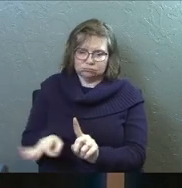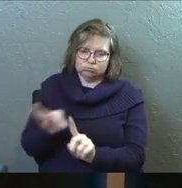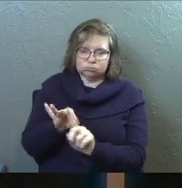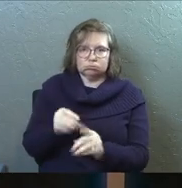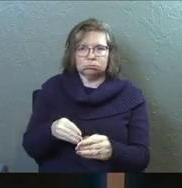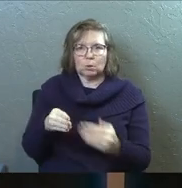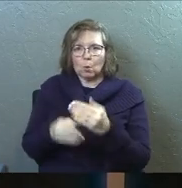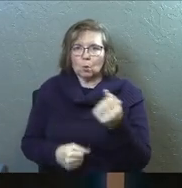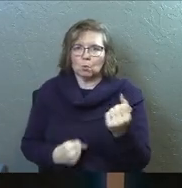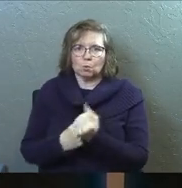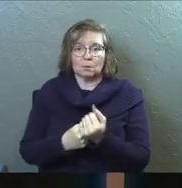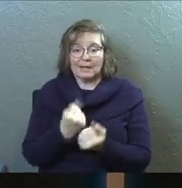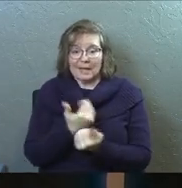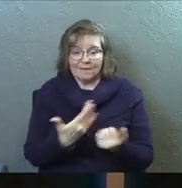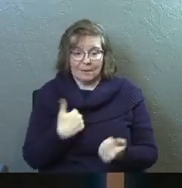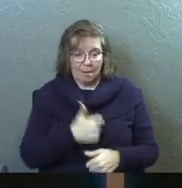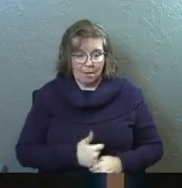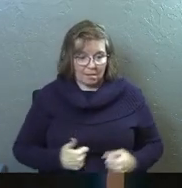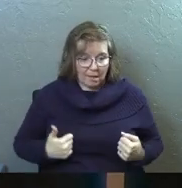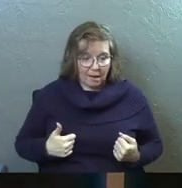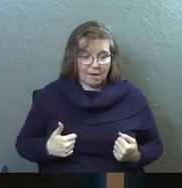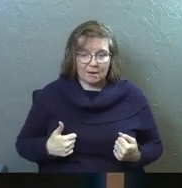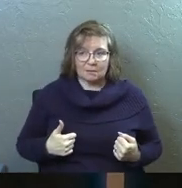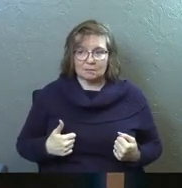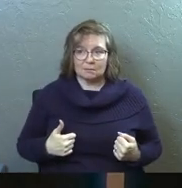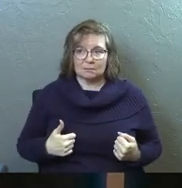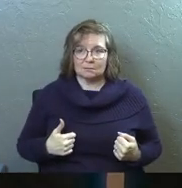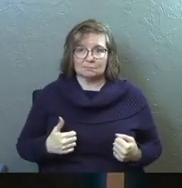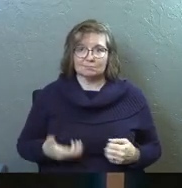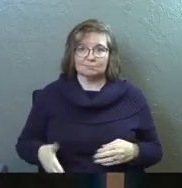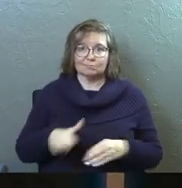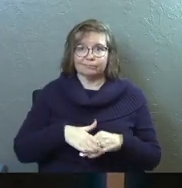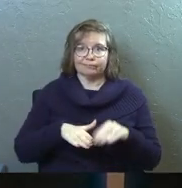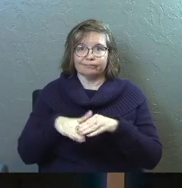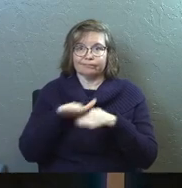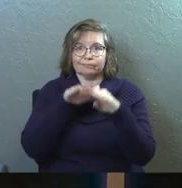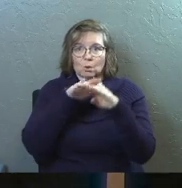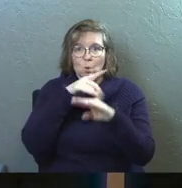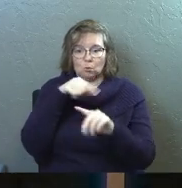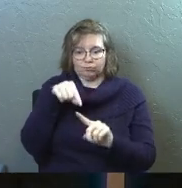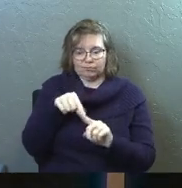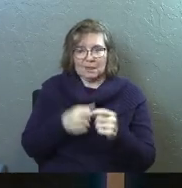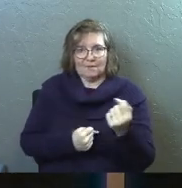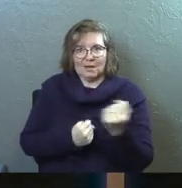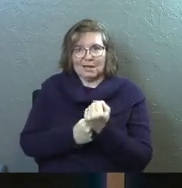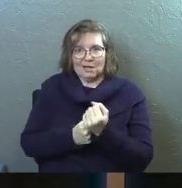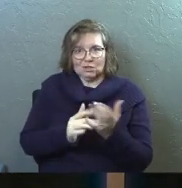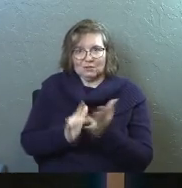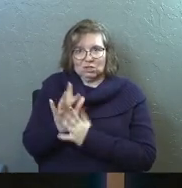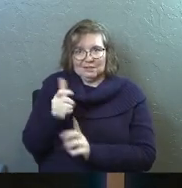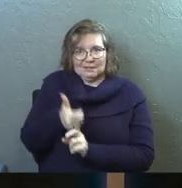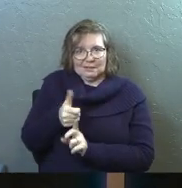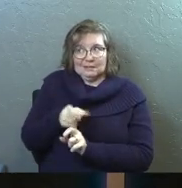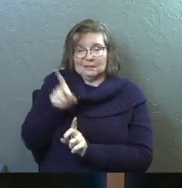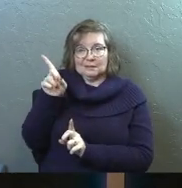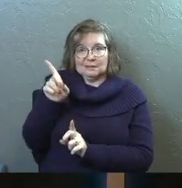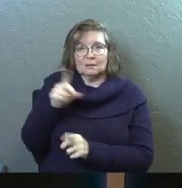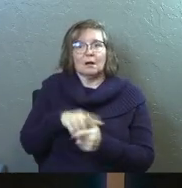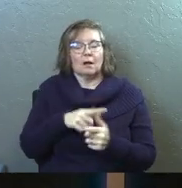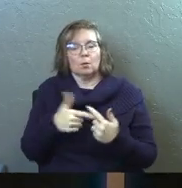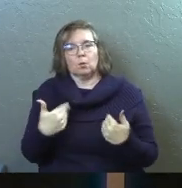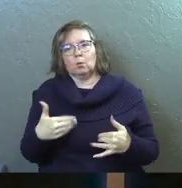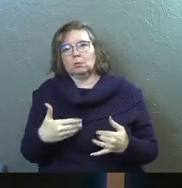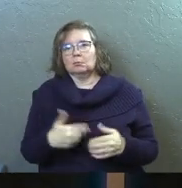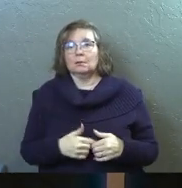Everything about who we are, everything about our lives is built on the foundation of who Jesus is. And then